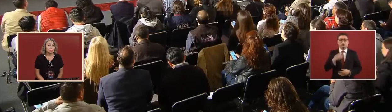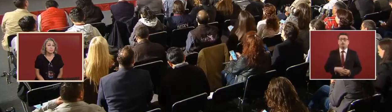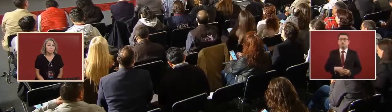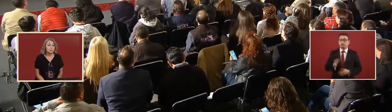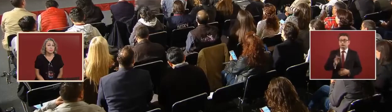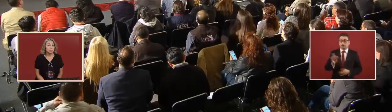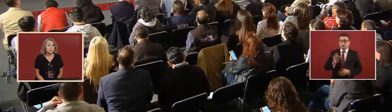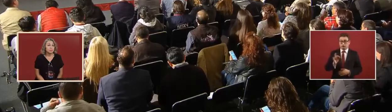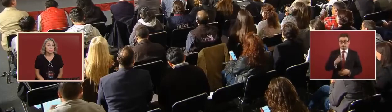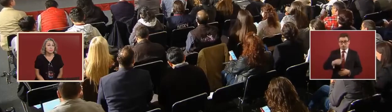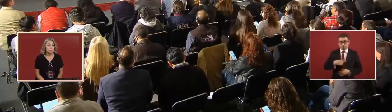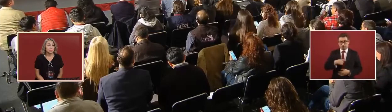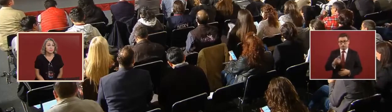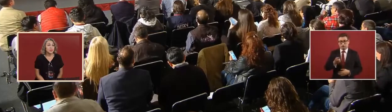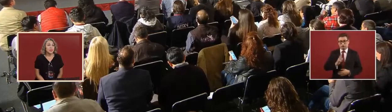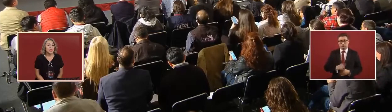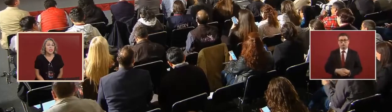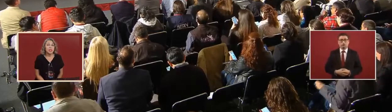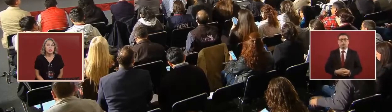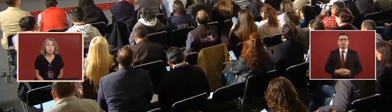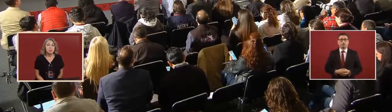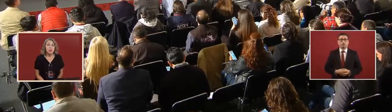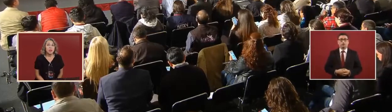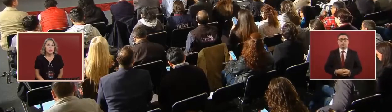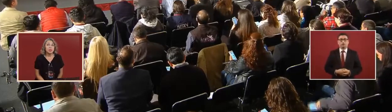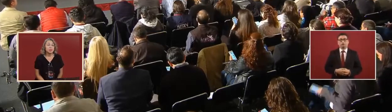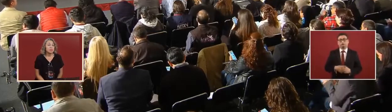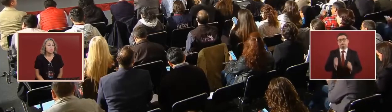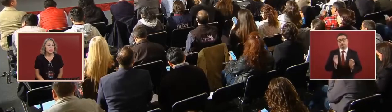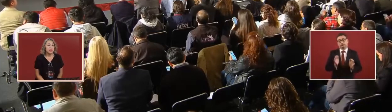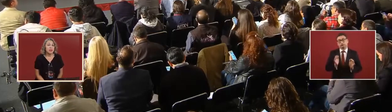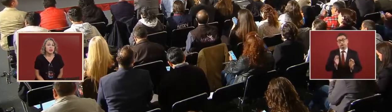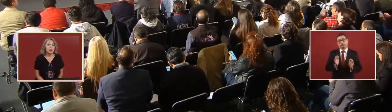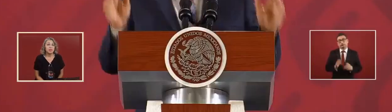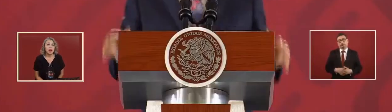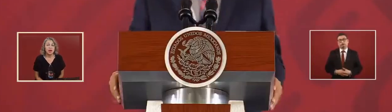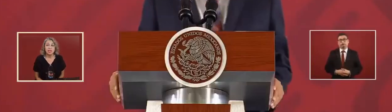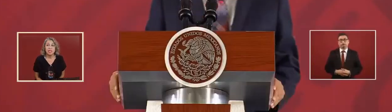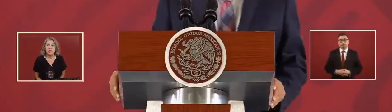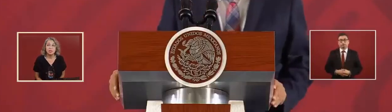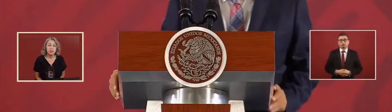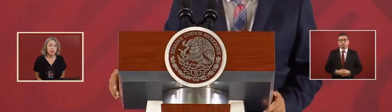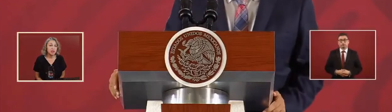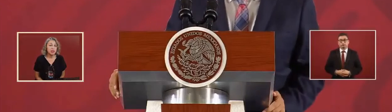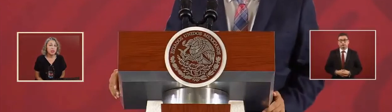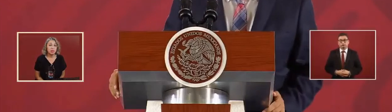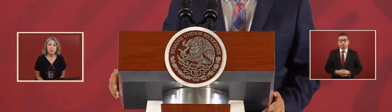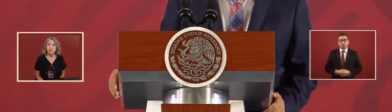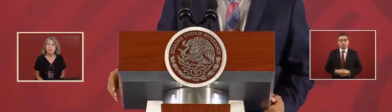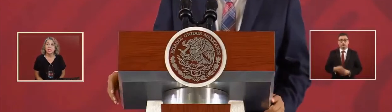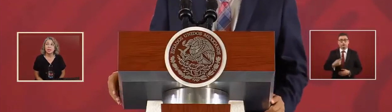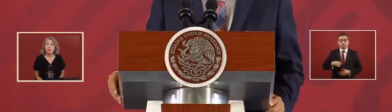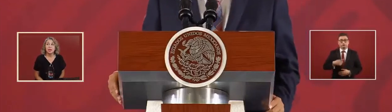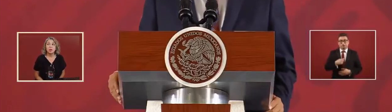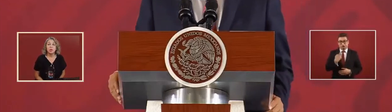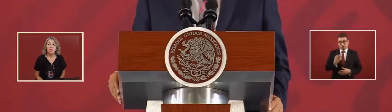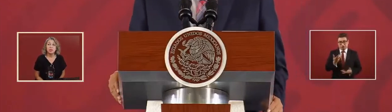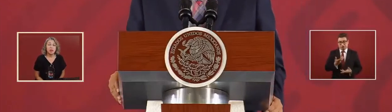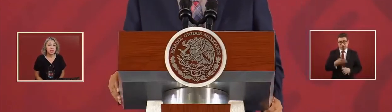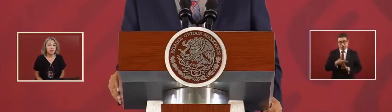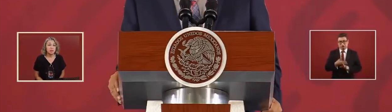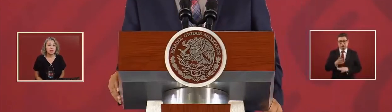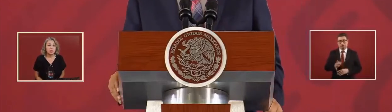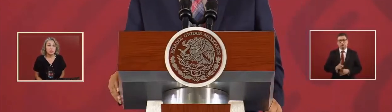It could be, but not of ours. And I'm sorry, I couldn't hear what they said. We do not use those procedures.